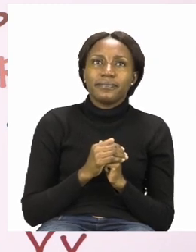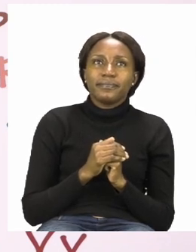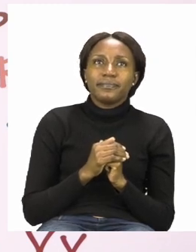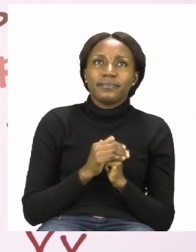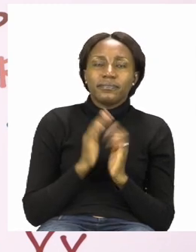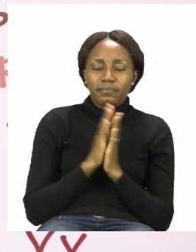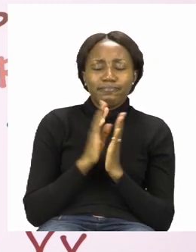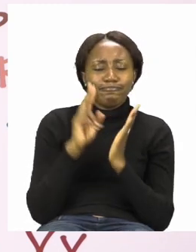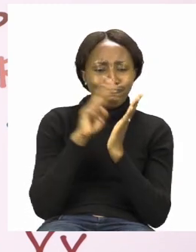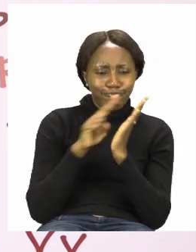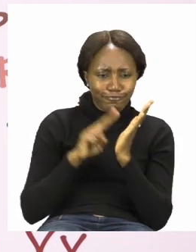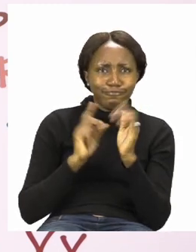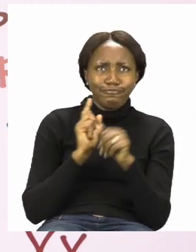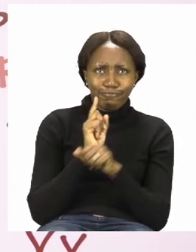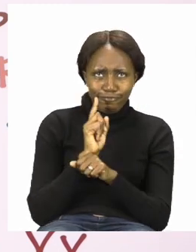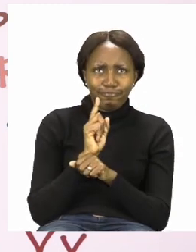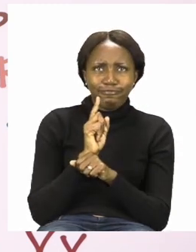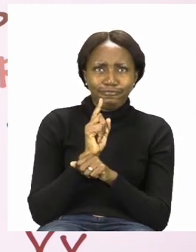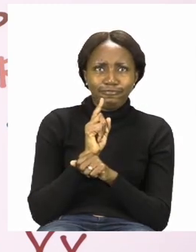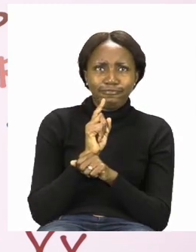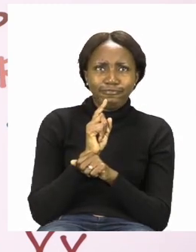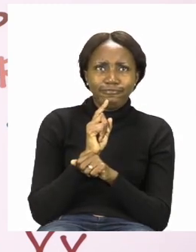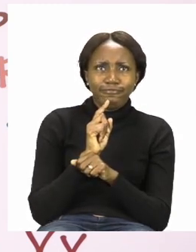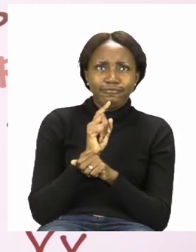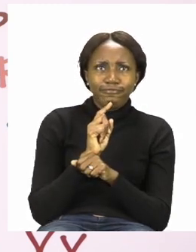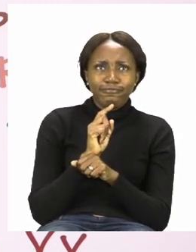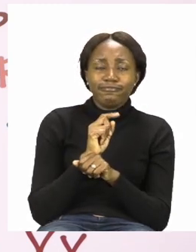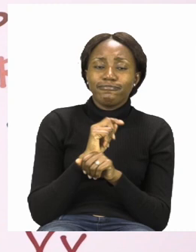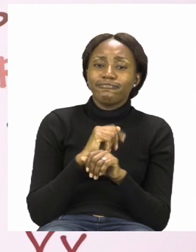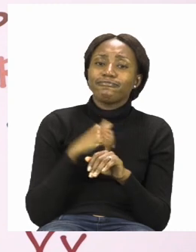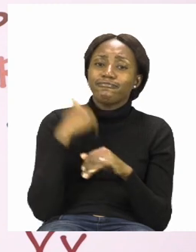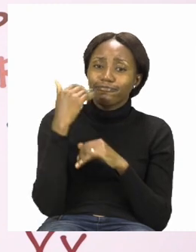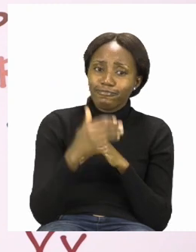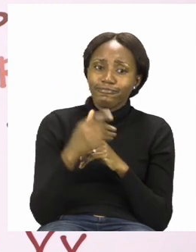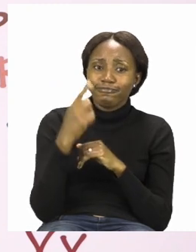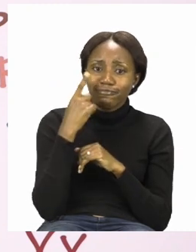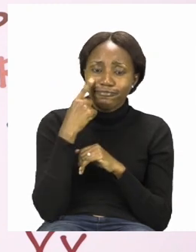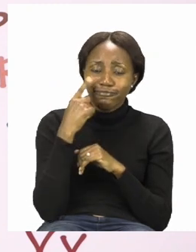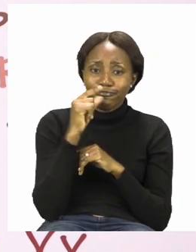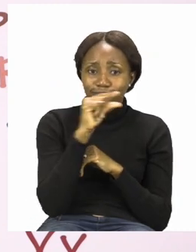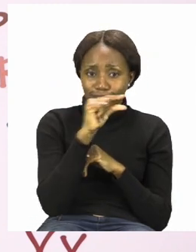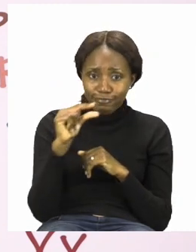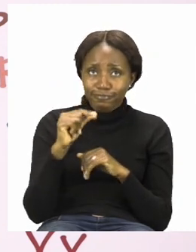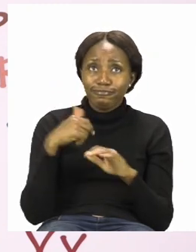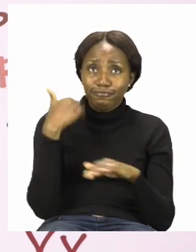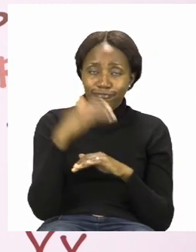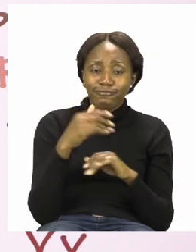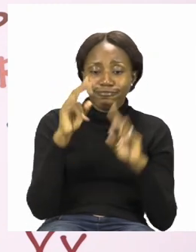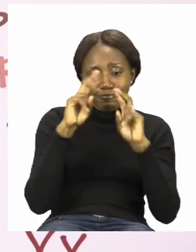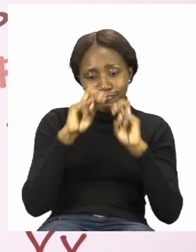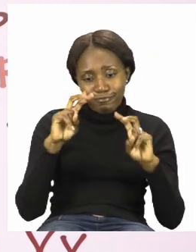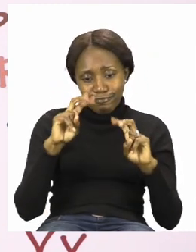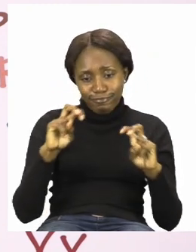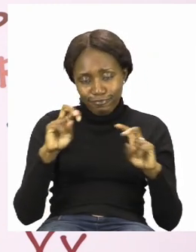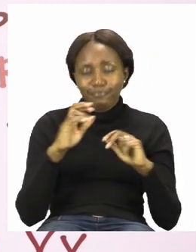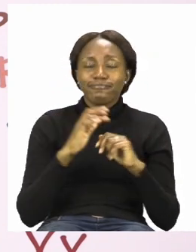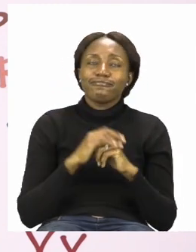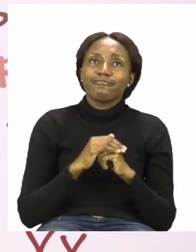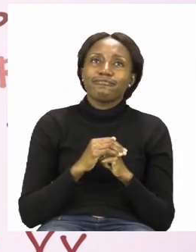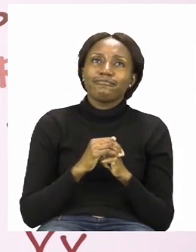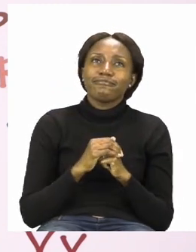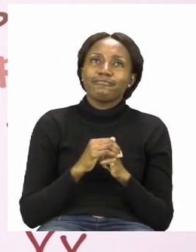reading your vocabulary words then your sight words and then after that look for them in the word search